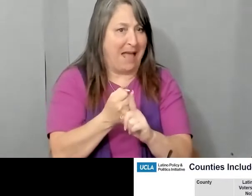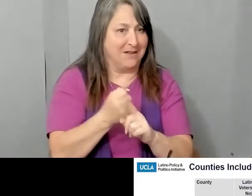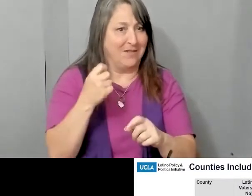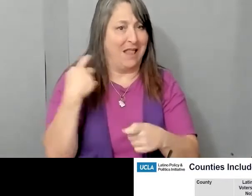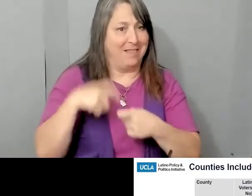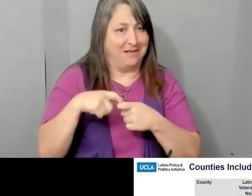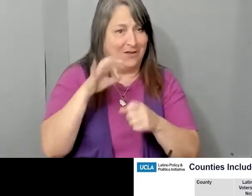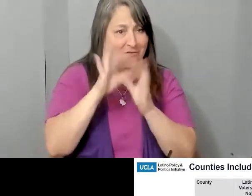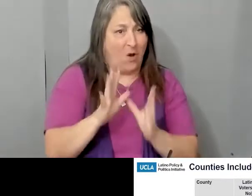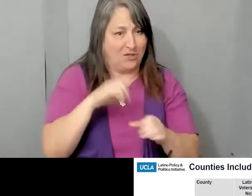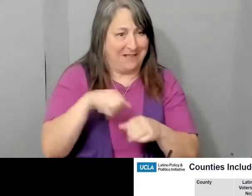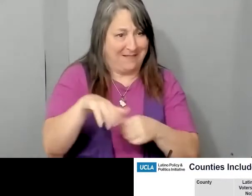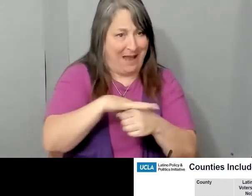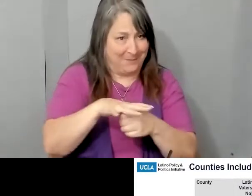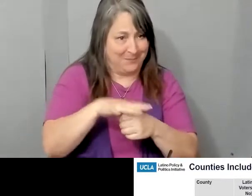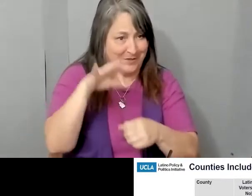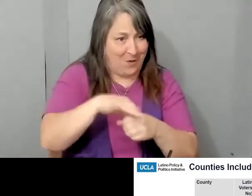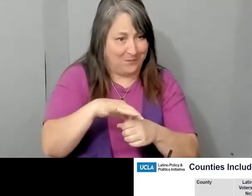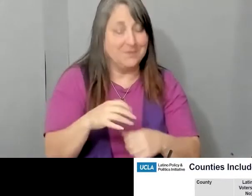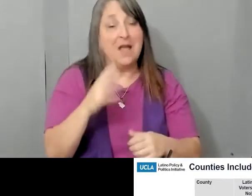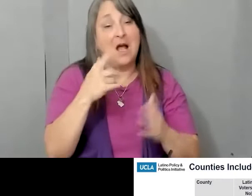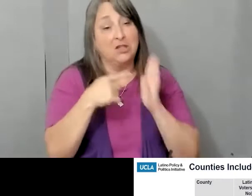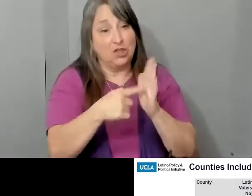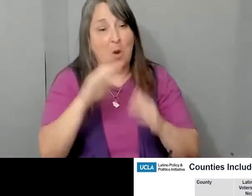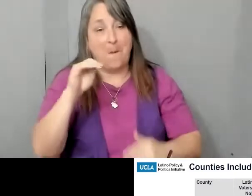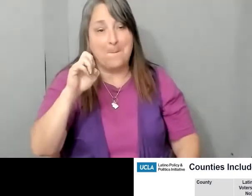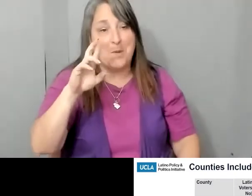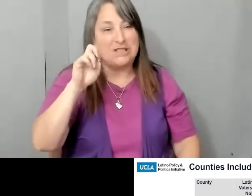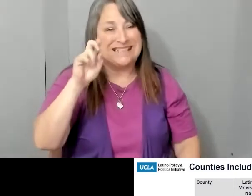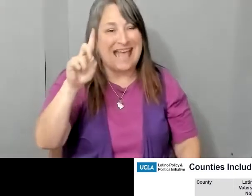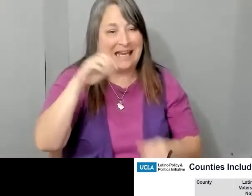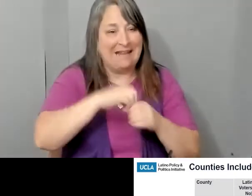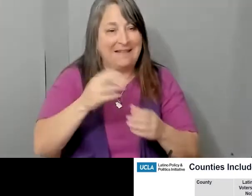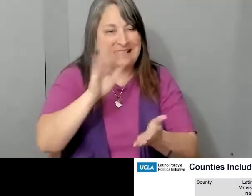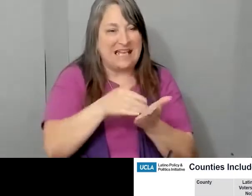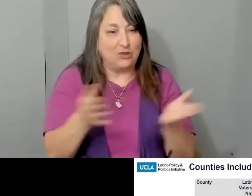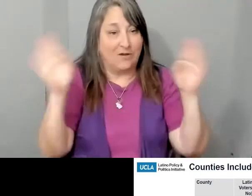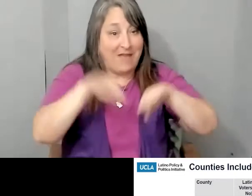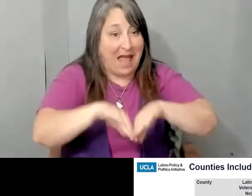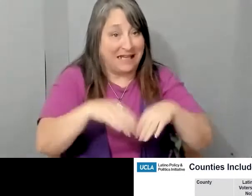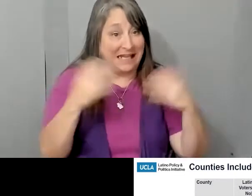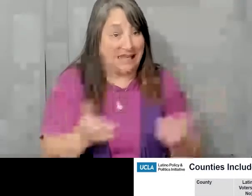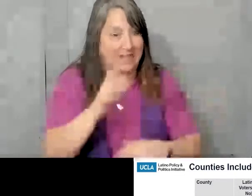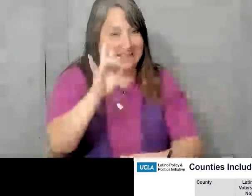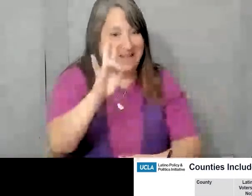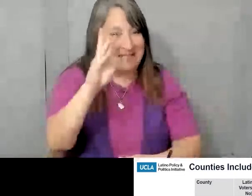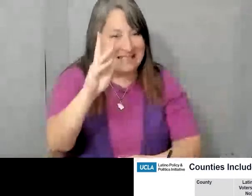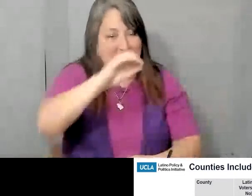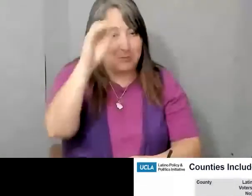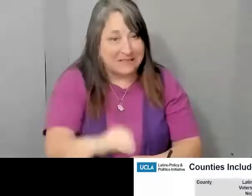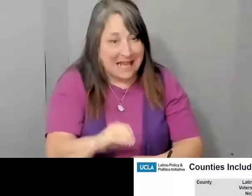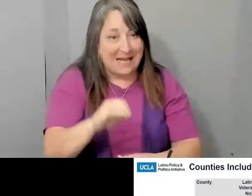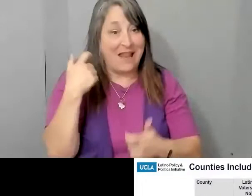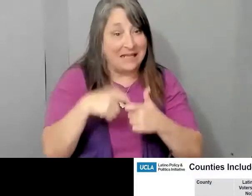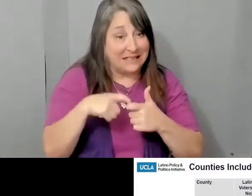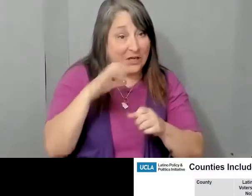you that I think is really important is Merced County in the Central Valley. Here, 76% of Latino voters voted no